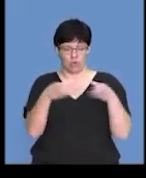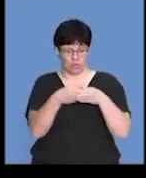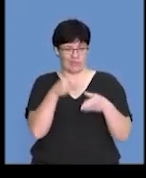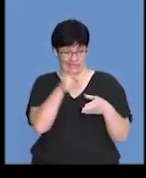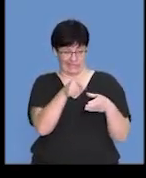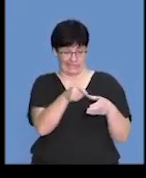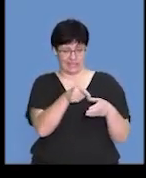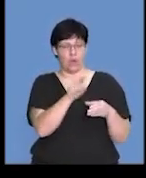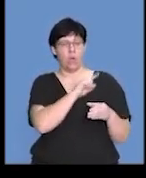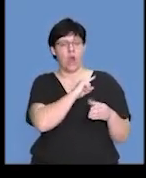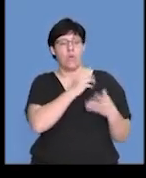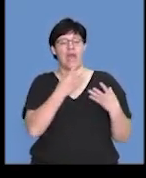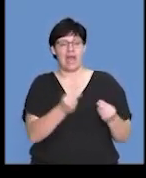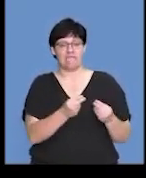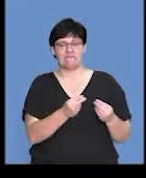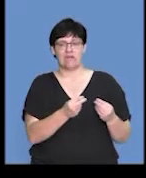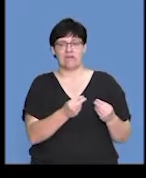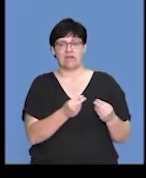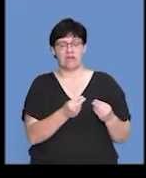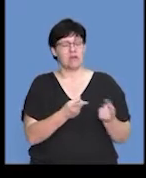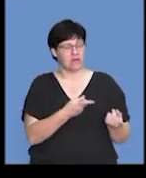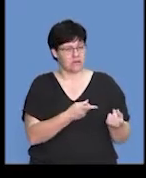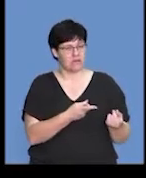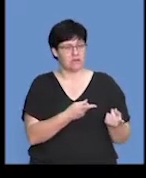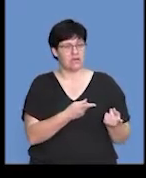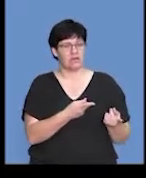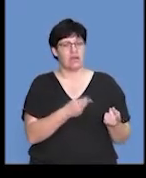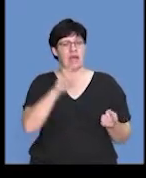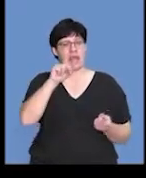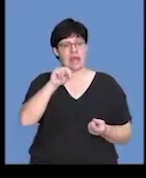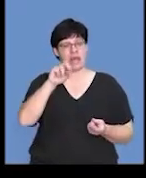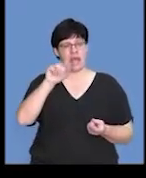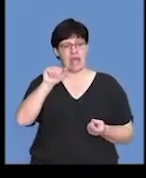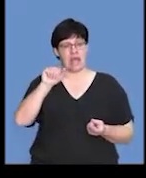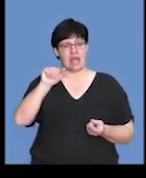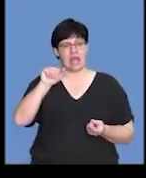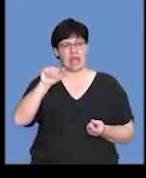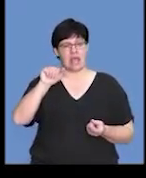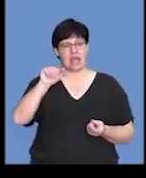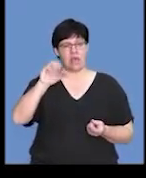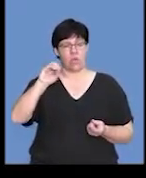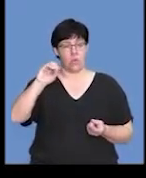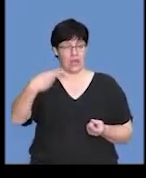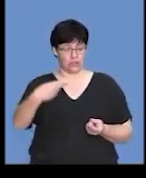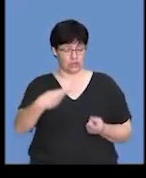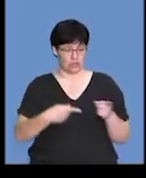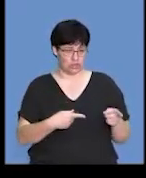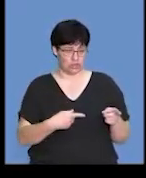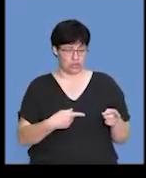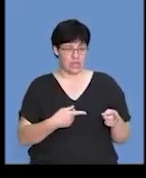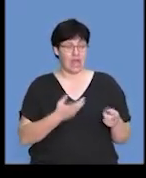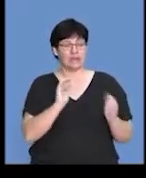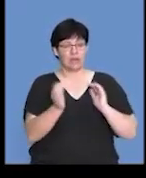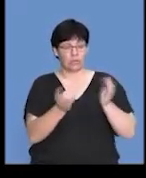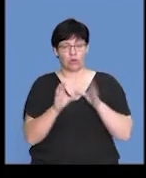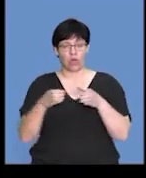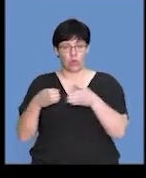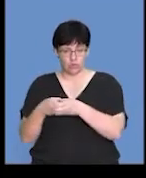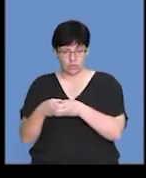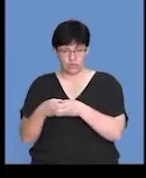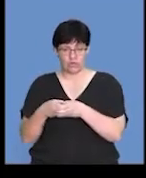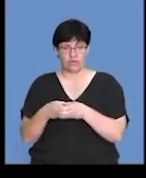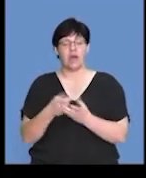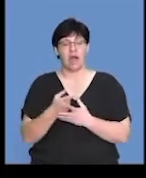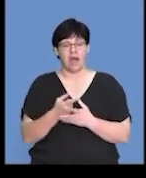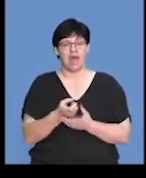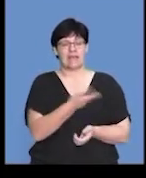because you had them subjected to sodium hydroxide, NaOH. And we compared that to a group that was